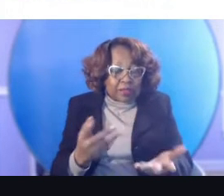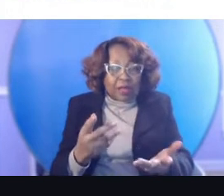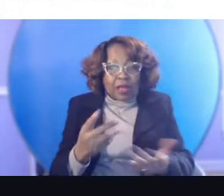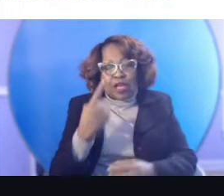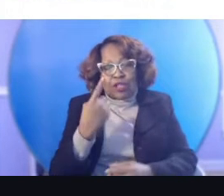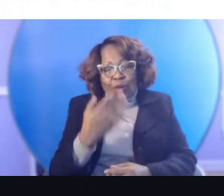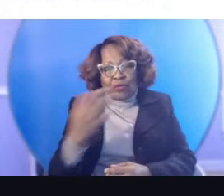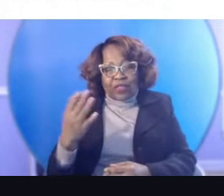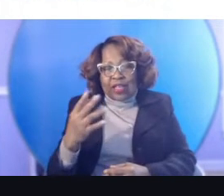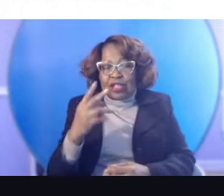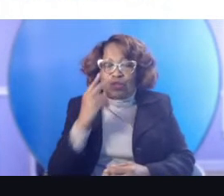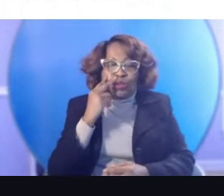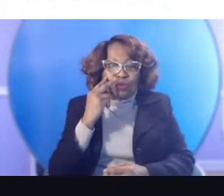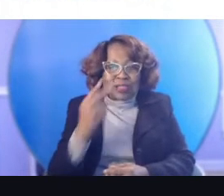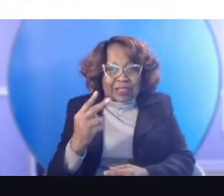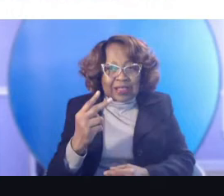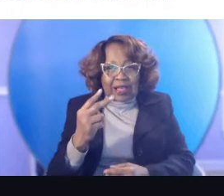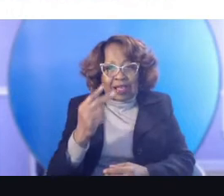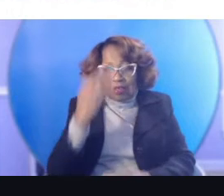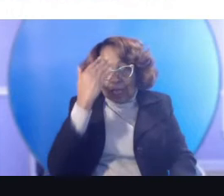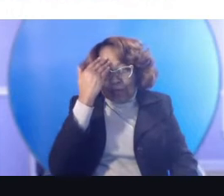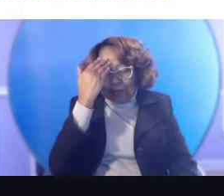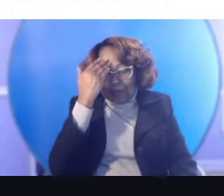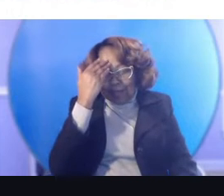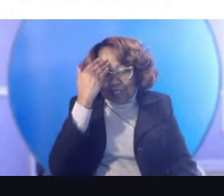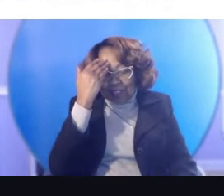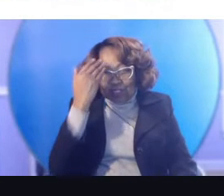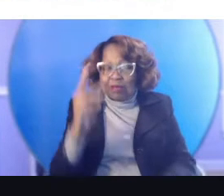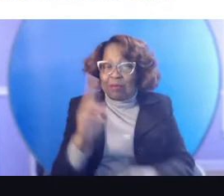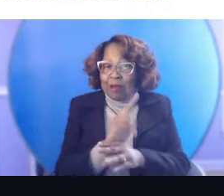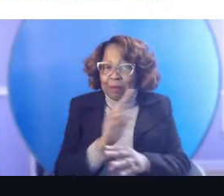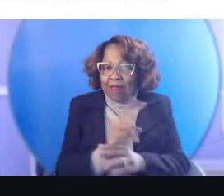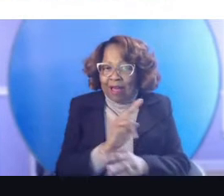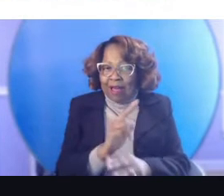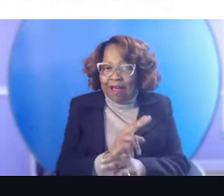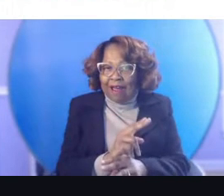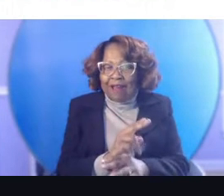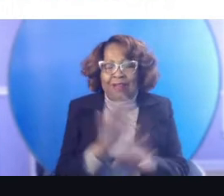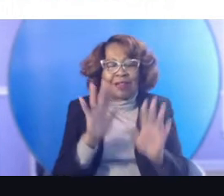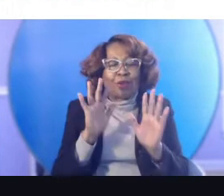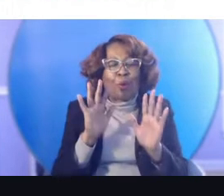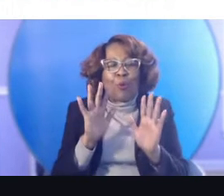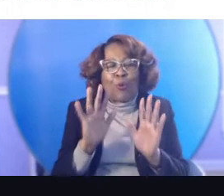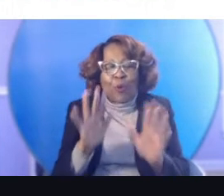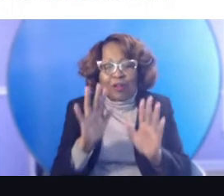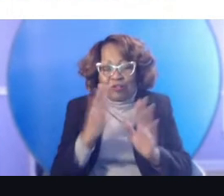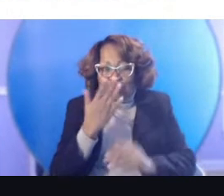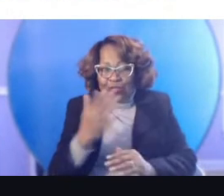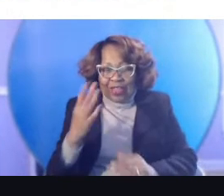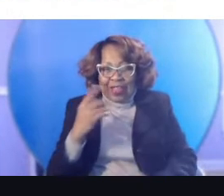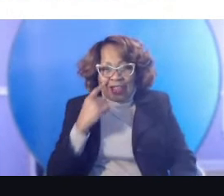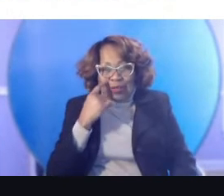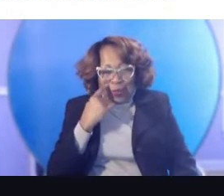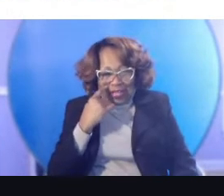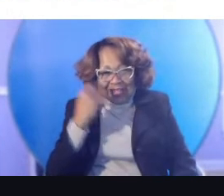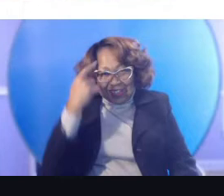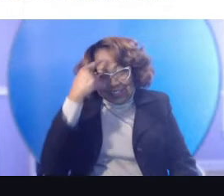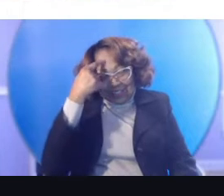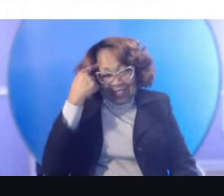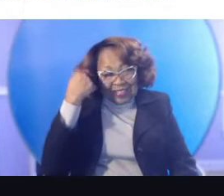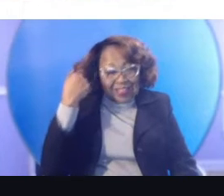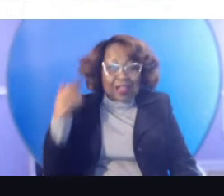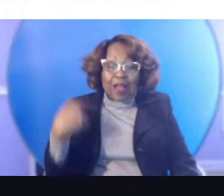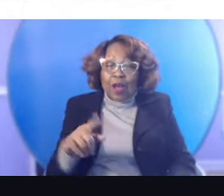that, that knowledge come through or that knowledge, uh, be applied, it's a wonderful thing to witness. And we also encourage